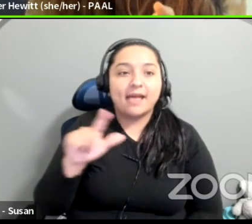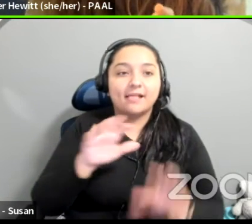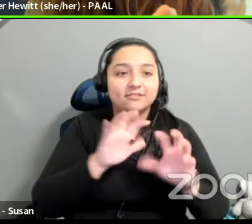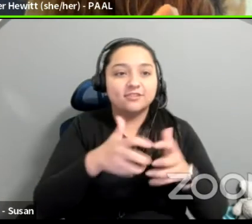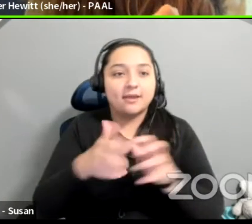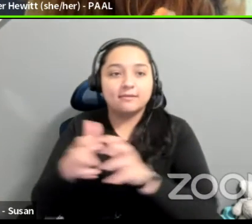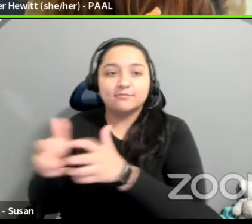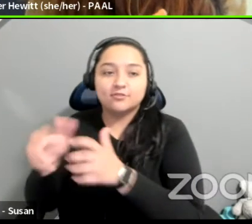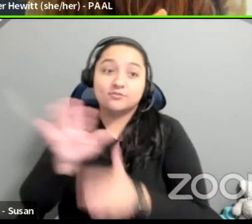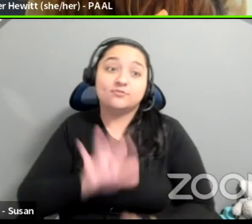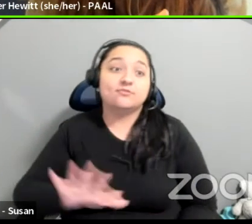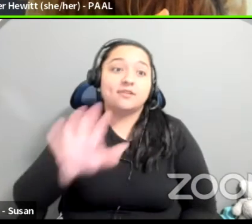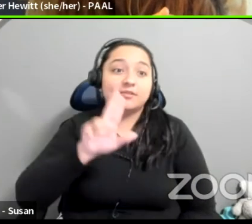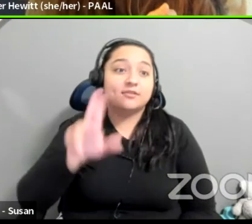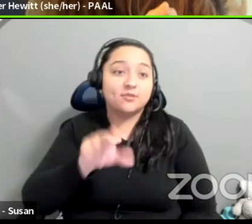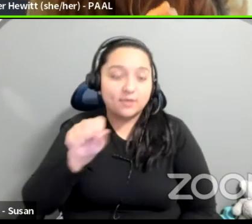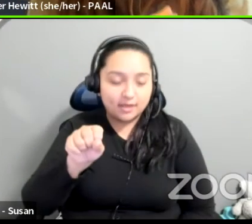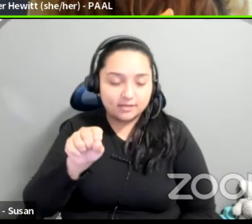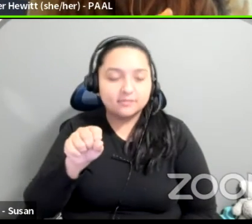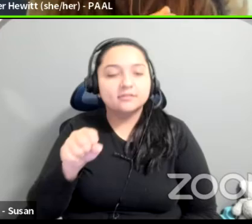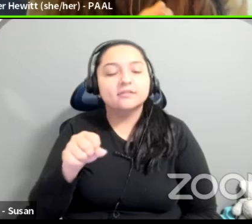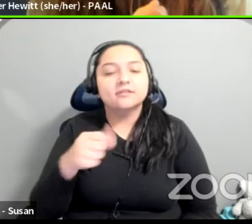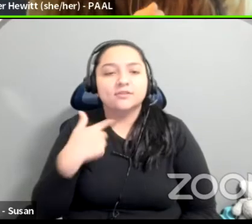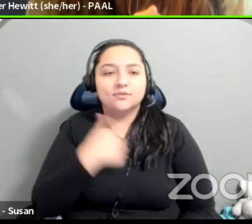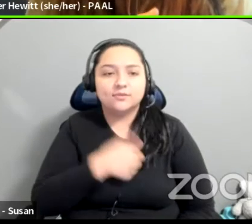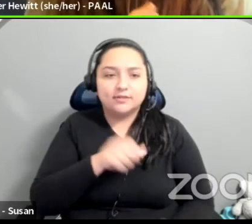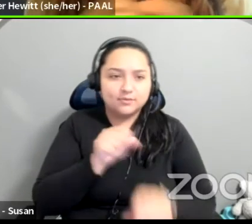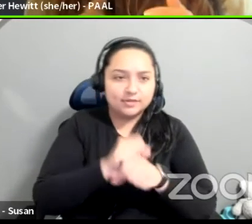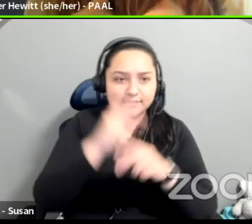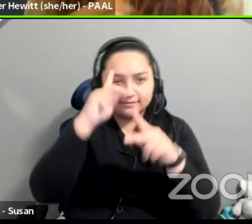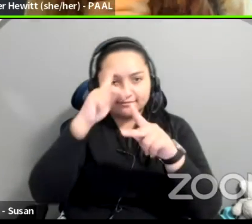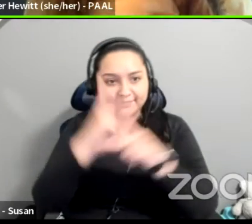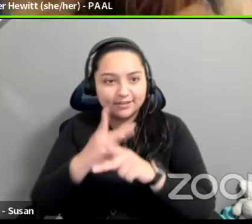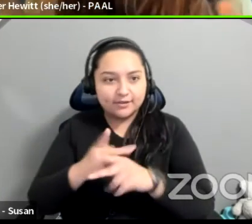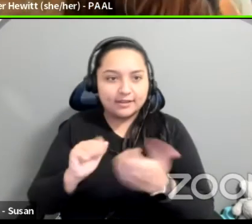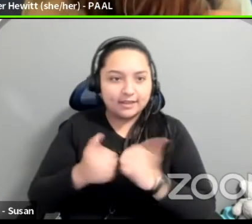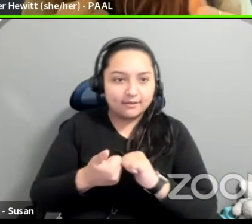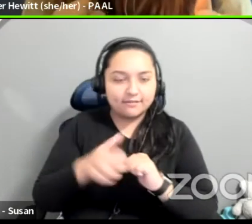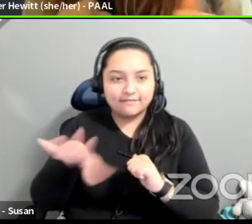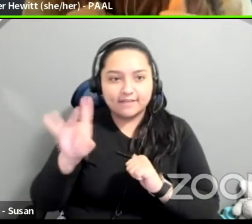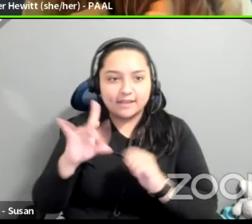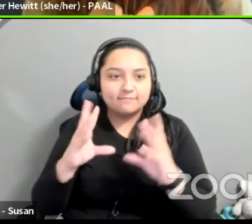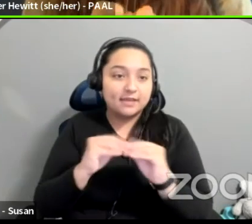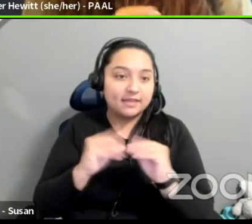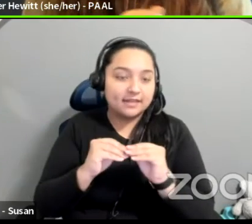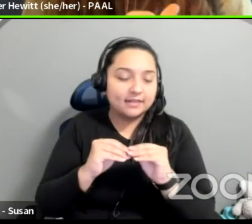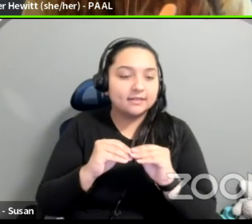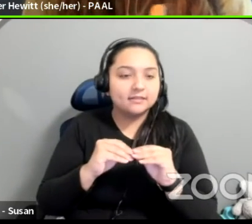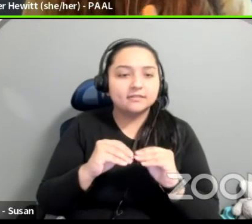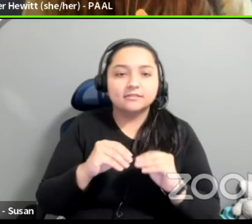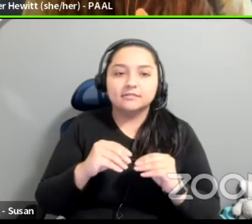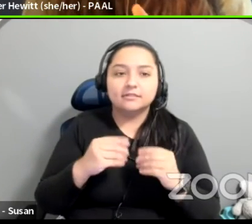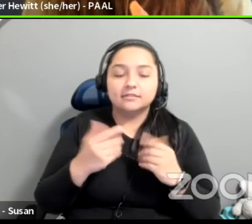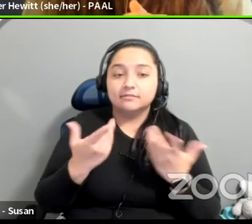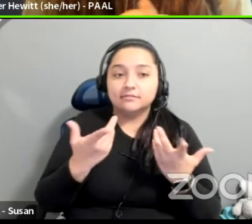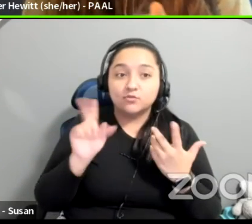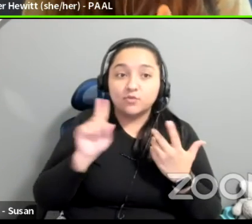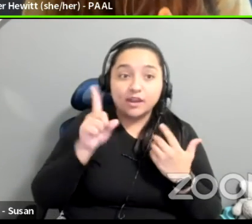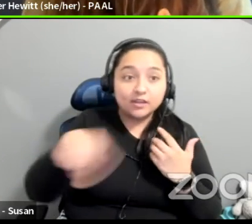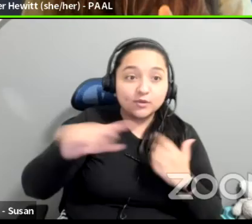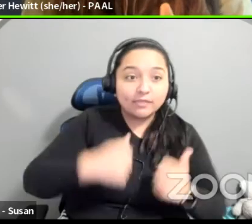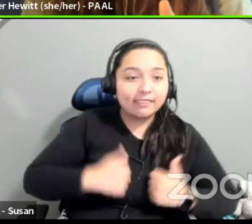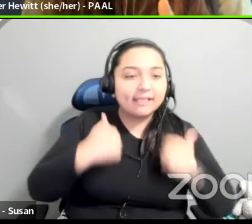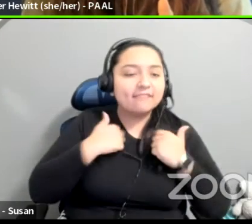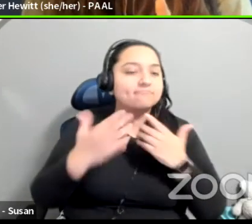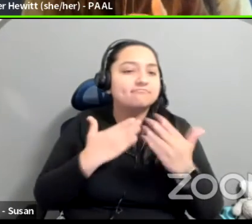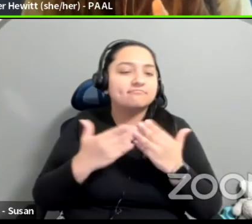working with our chief reps to find meetings with theater. So if you're listening, no matter where you are in the country, reach out to us. We're happy to connect you with a local